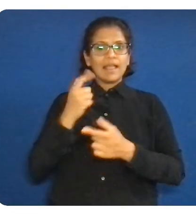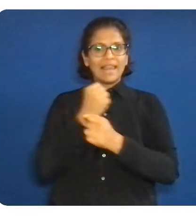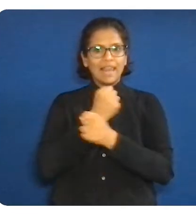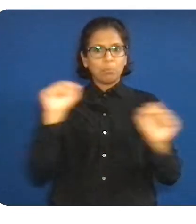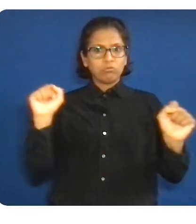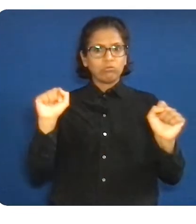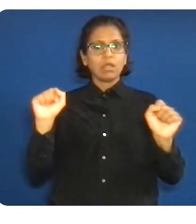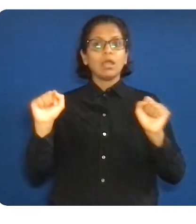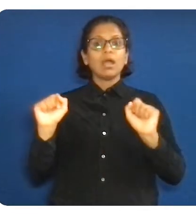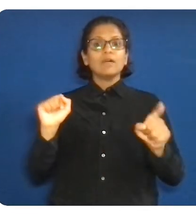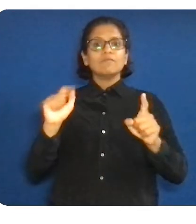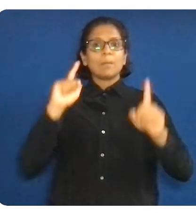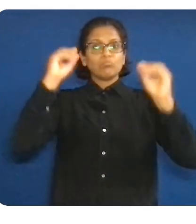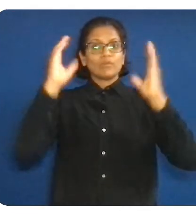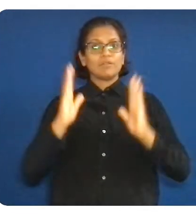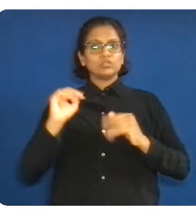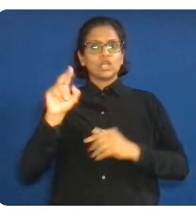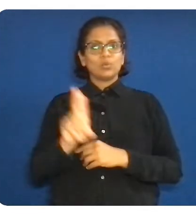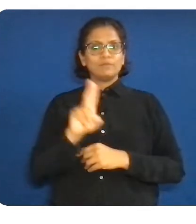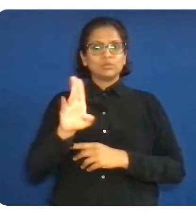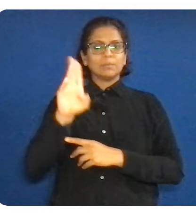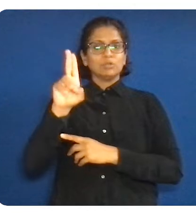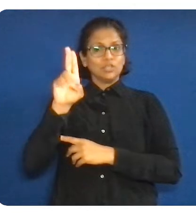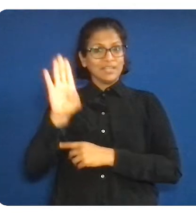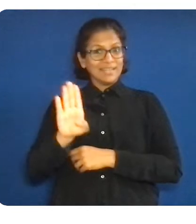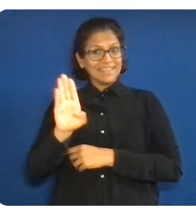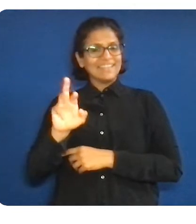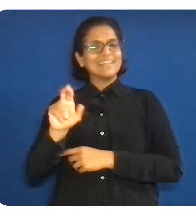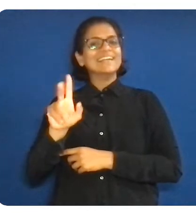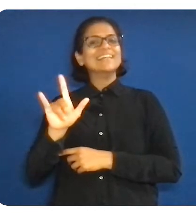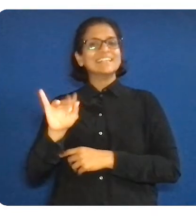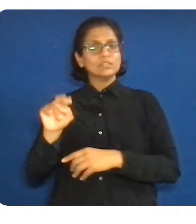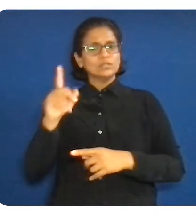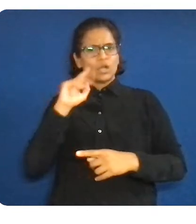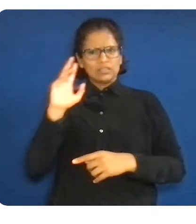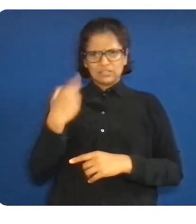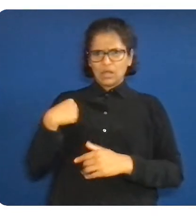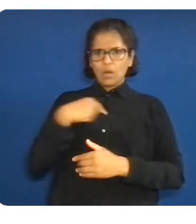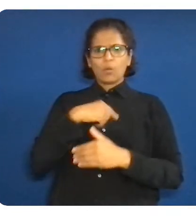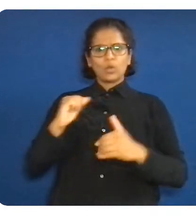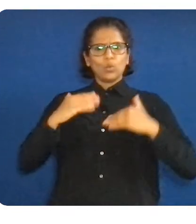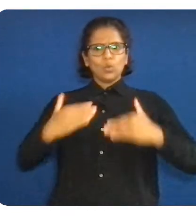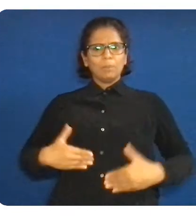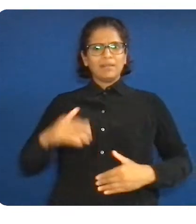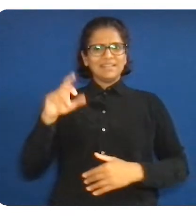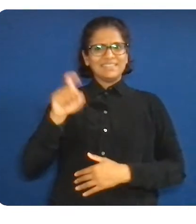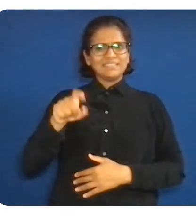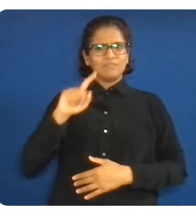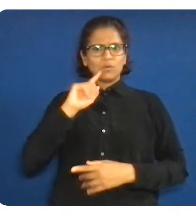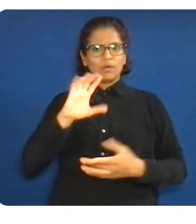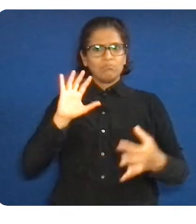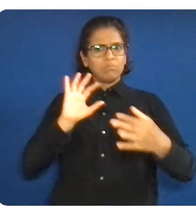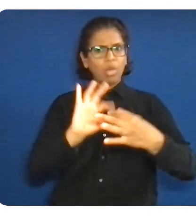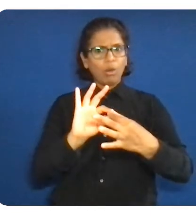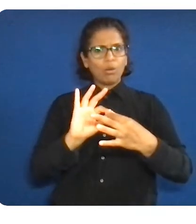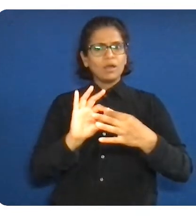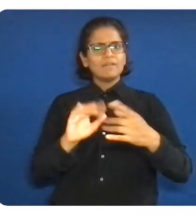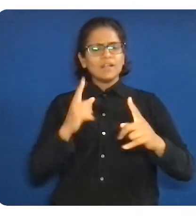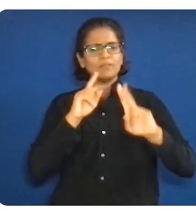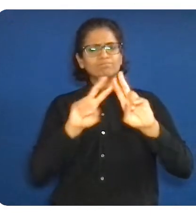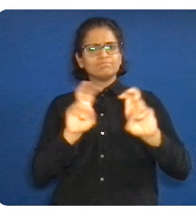what prevents it. And if you think about it, one of our primal fears is to be ostracized by a group.